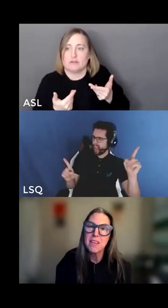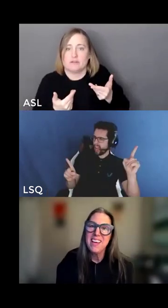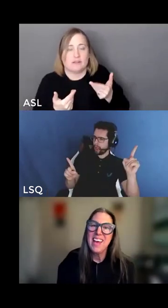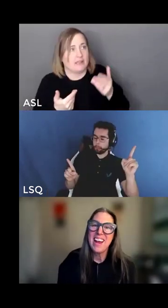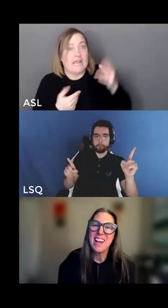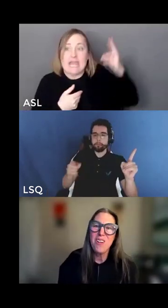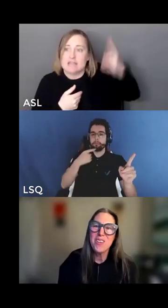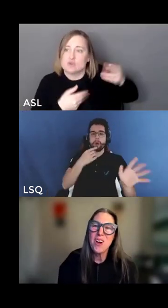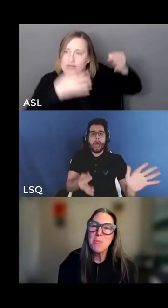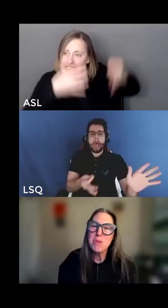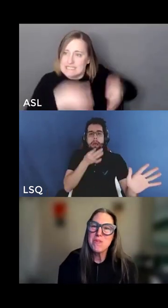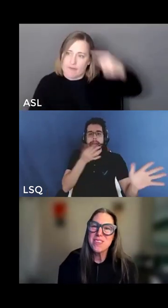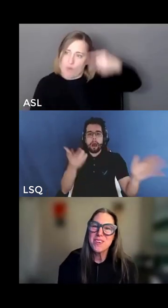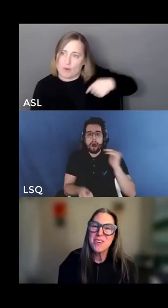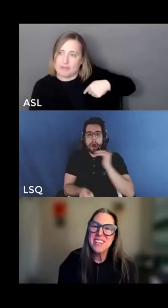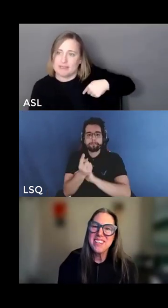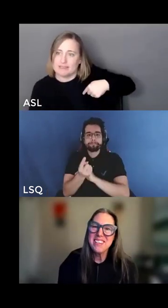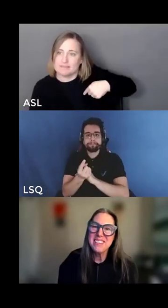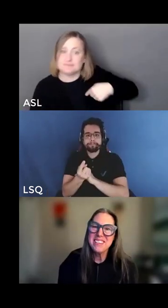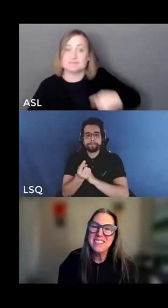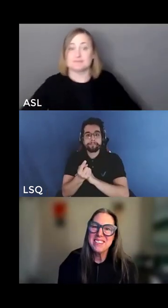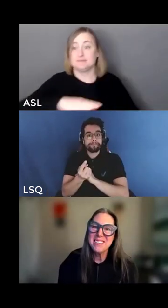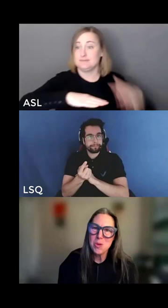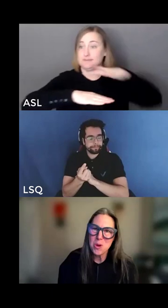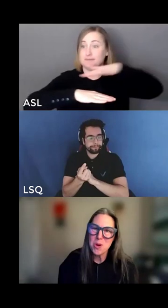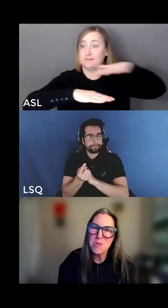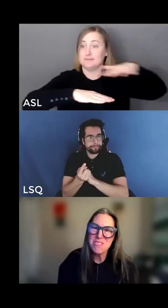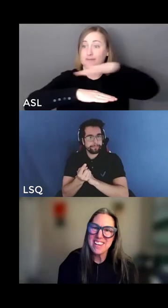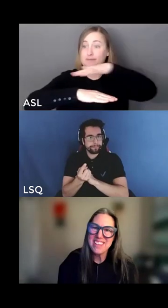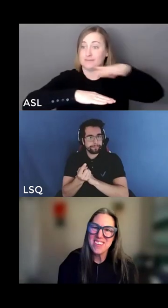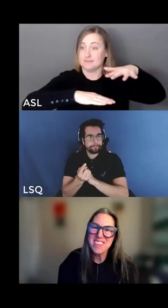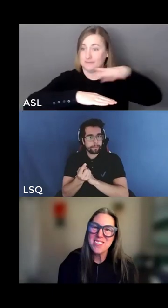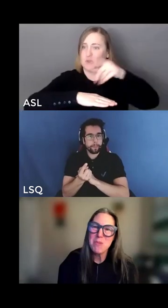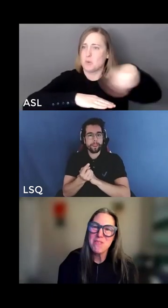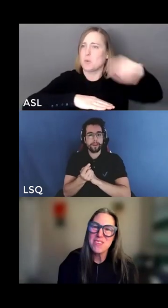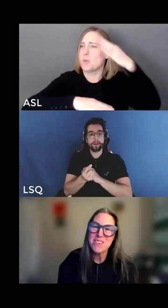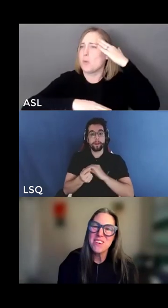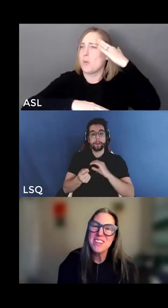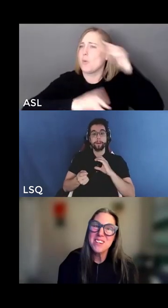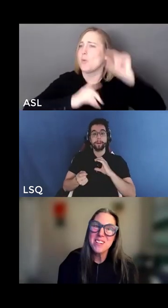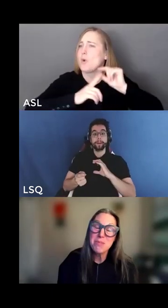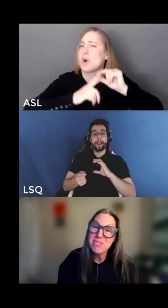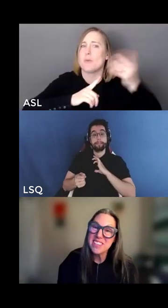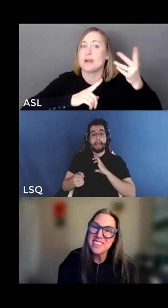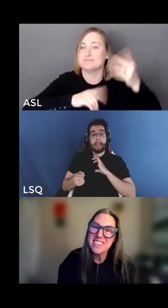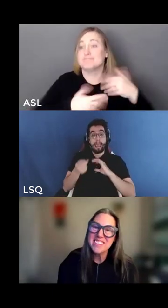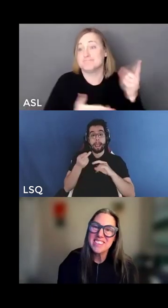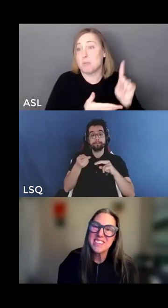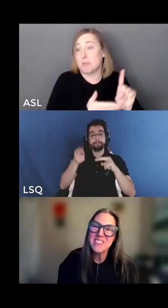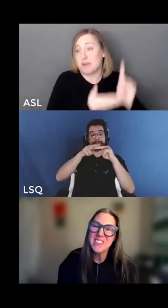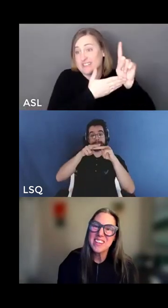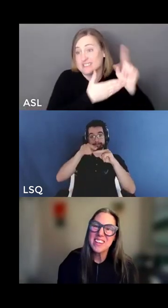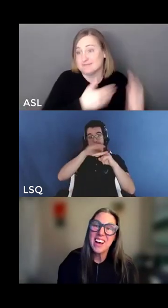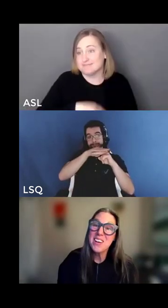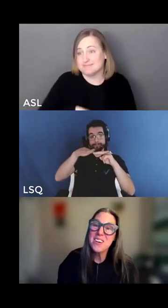and i call the top of this coin you know right what's the top of this coin privilege